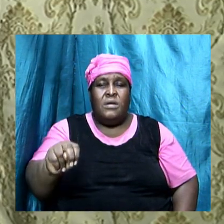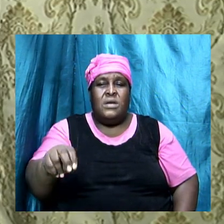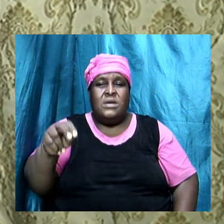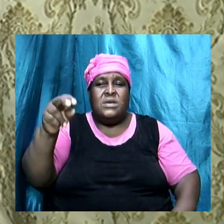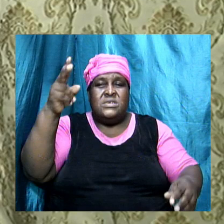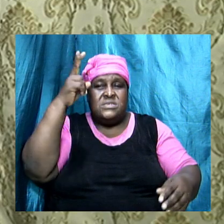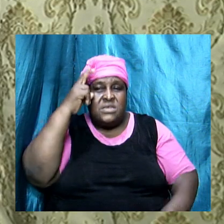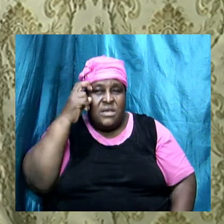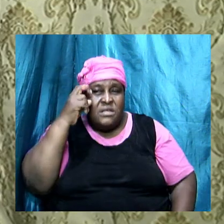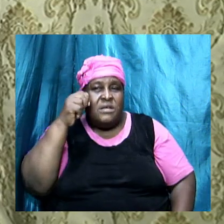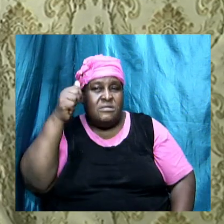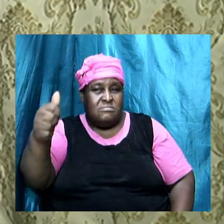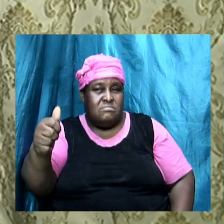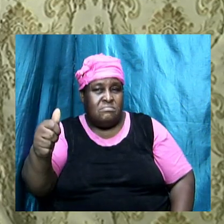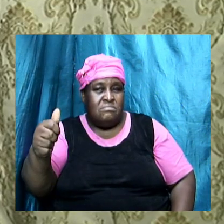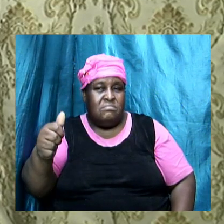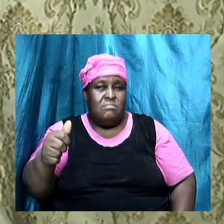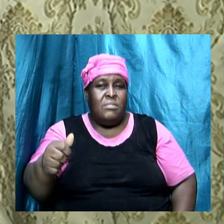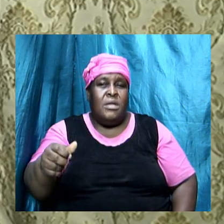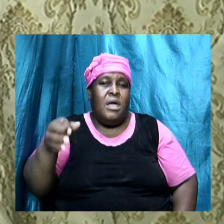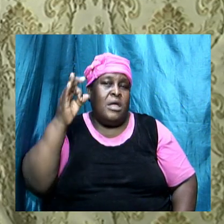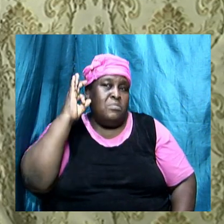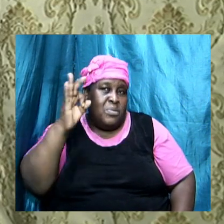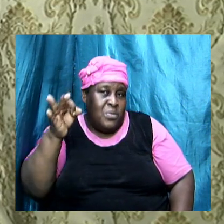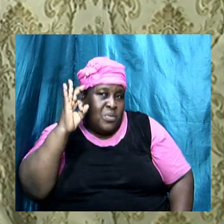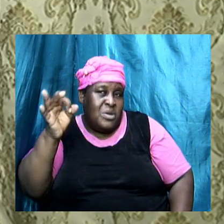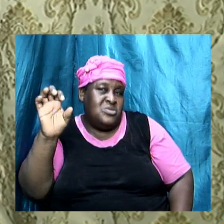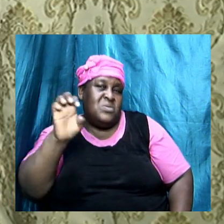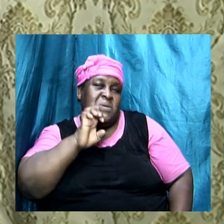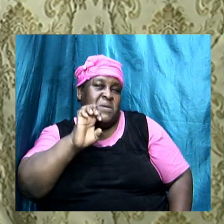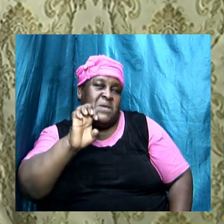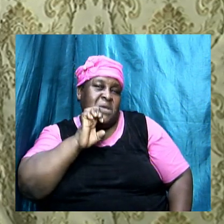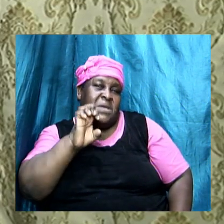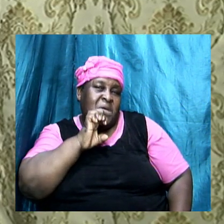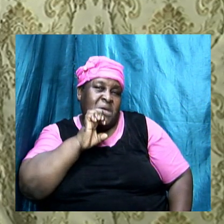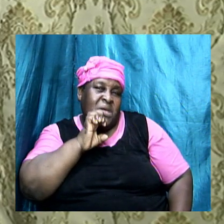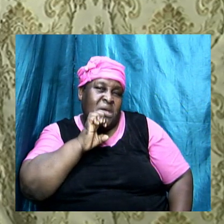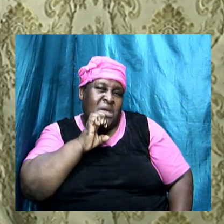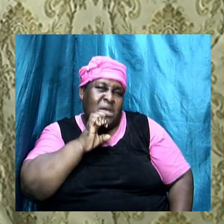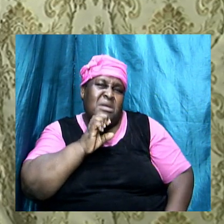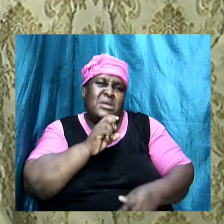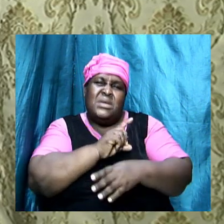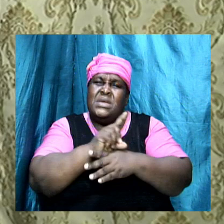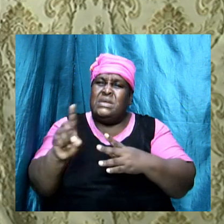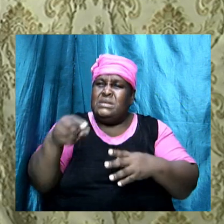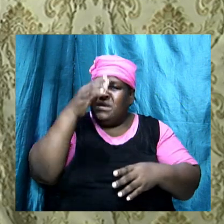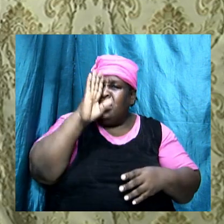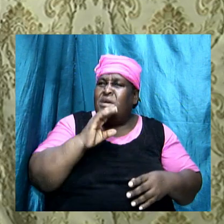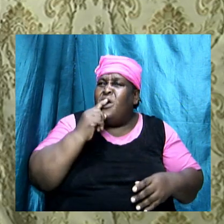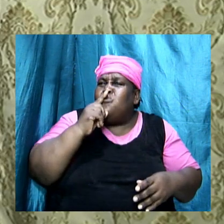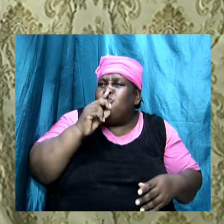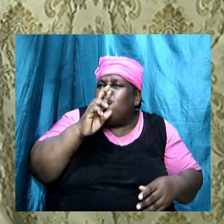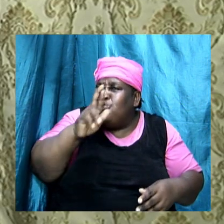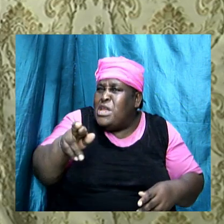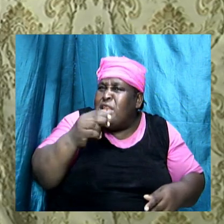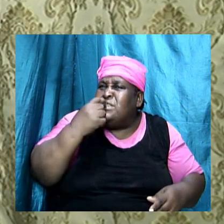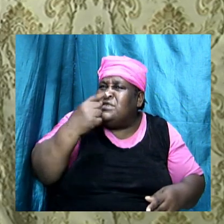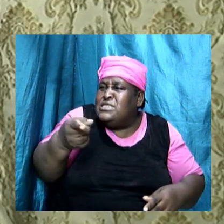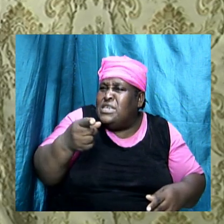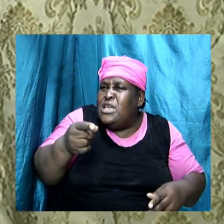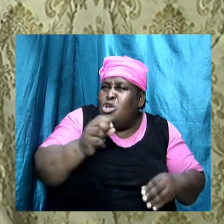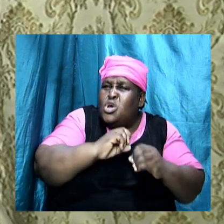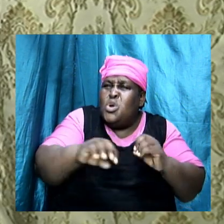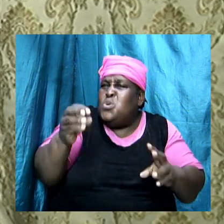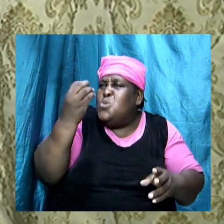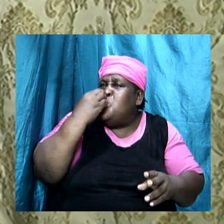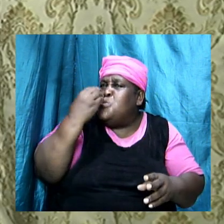master at it, and he preached to her, and he said, did God really say that you must not eat from